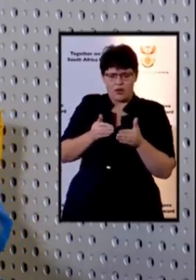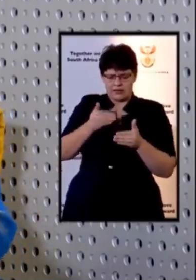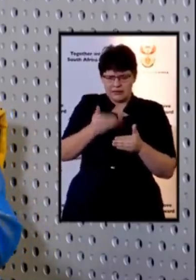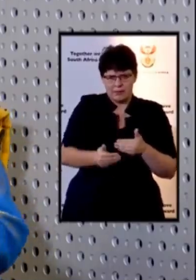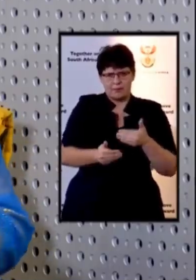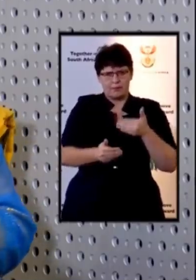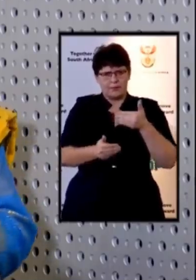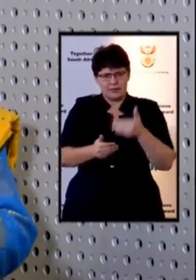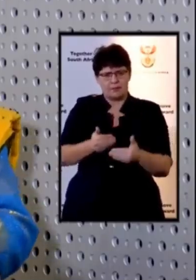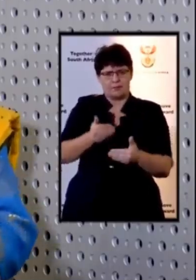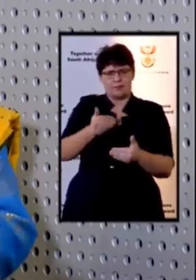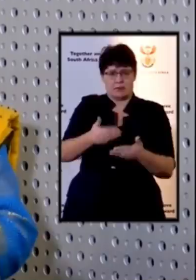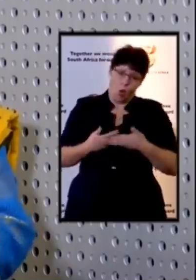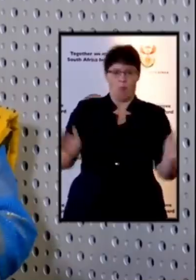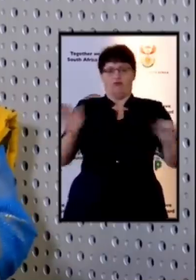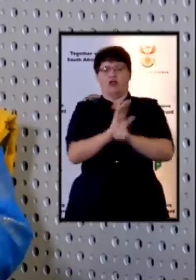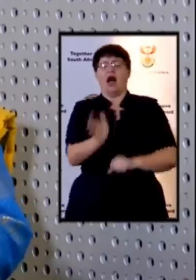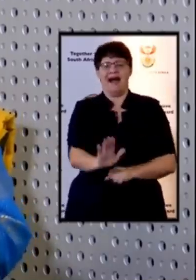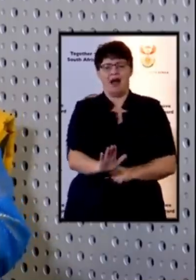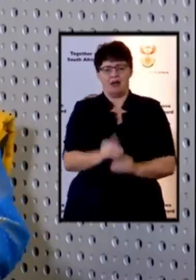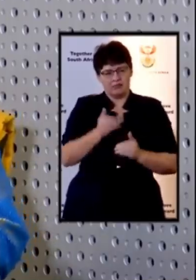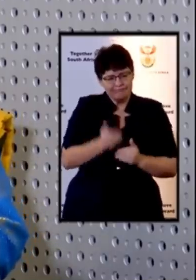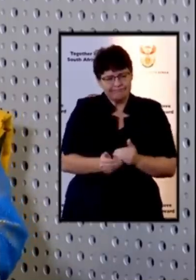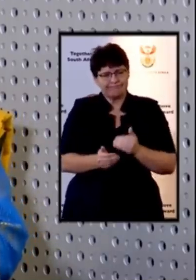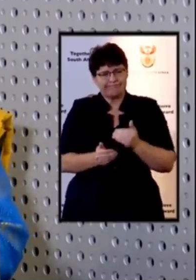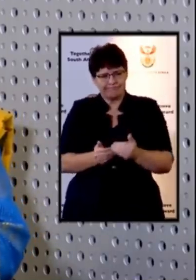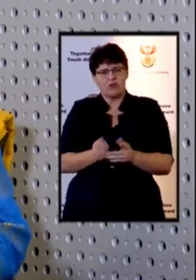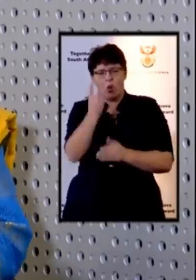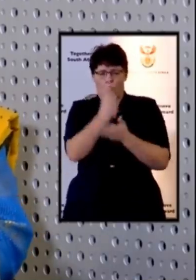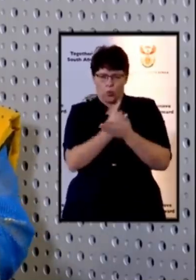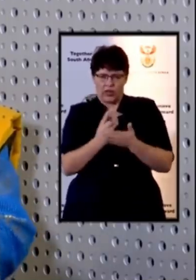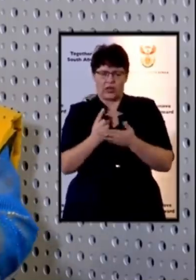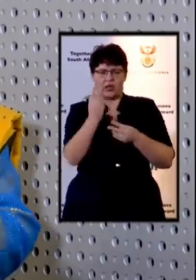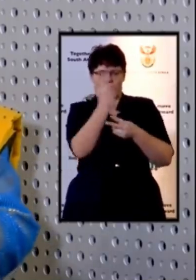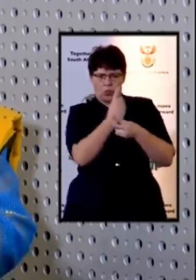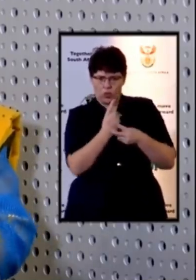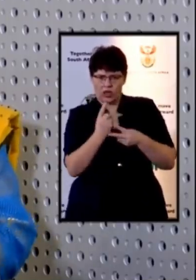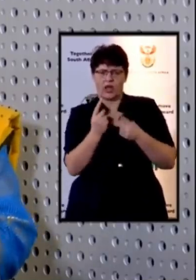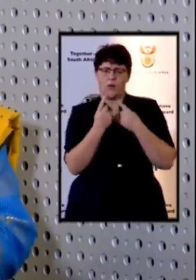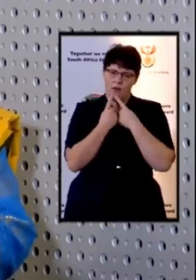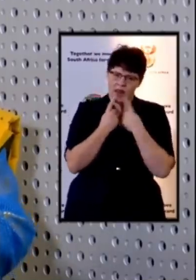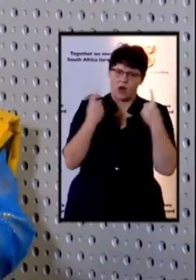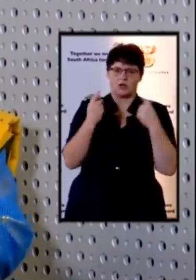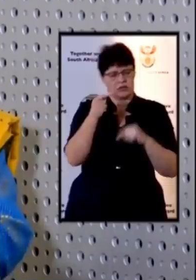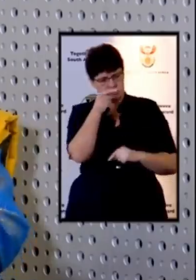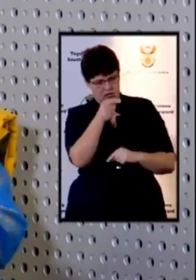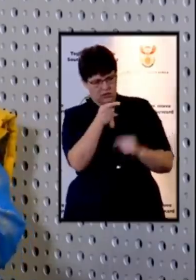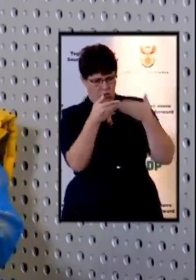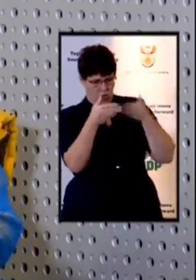we are going to be probably every week announcing which